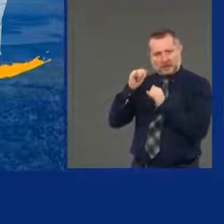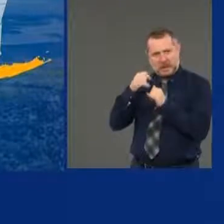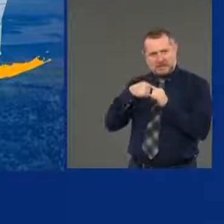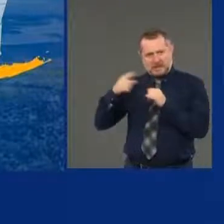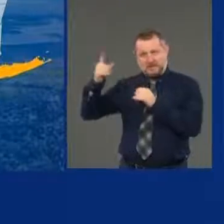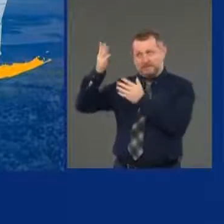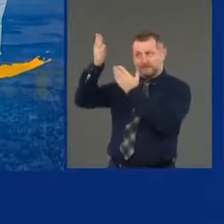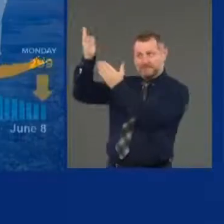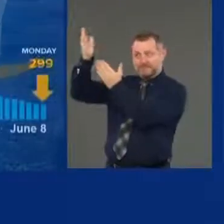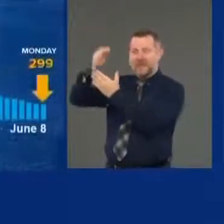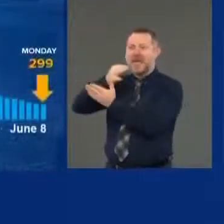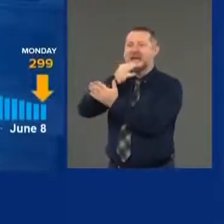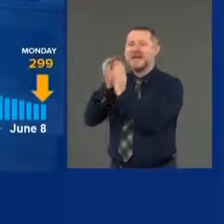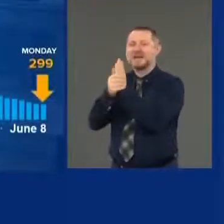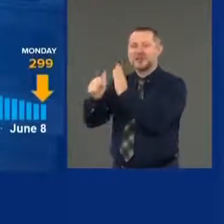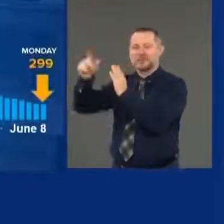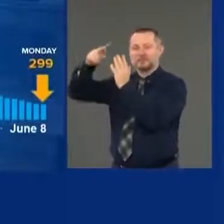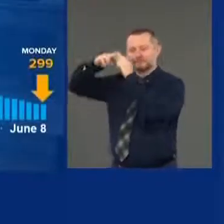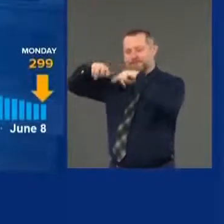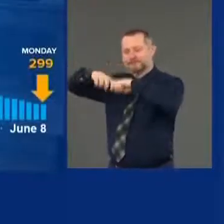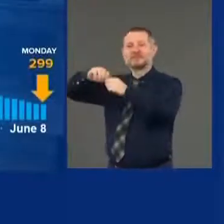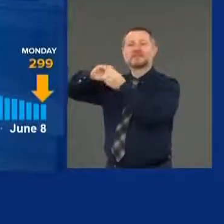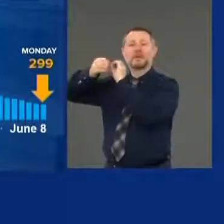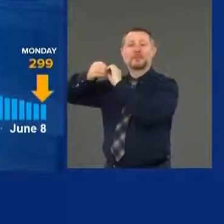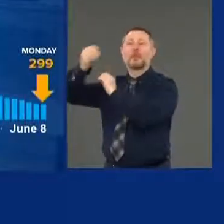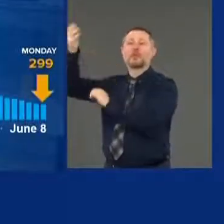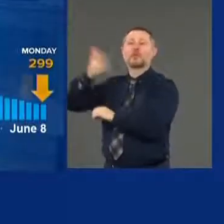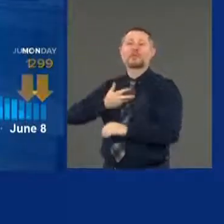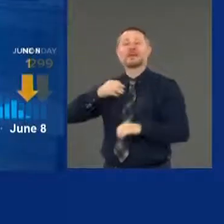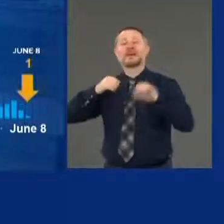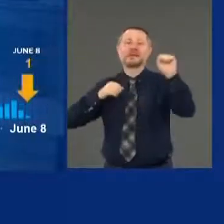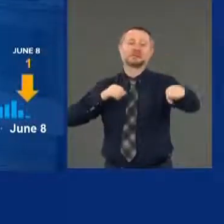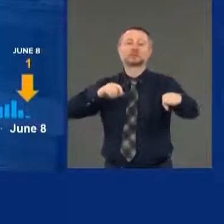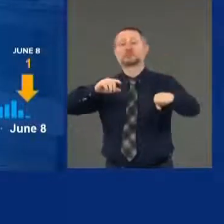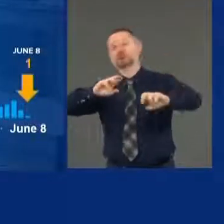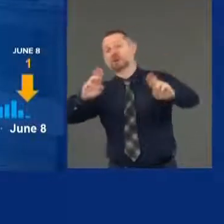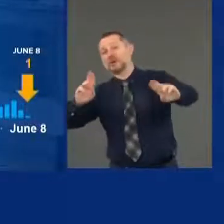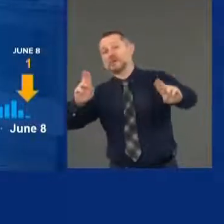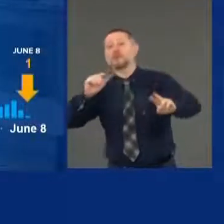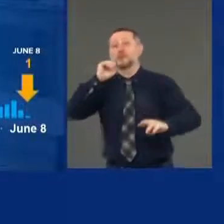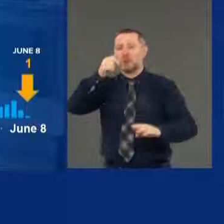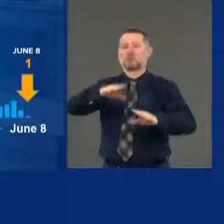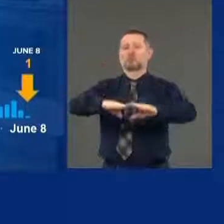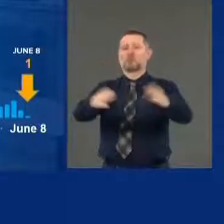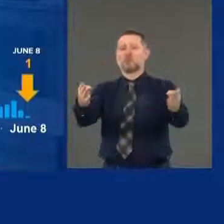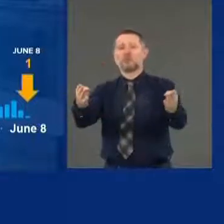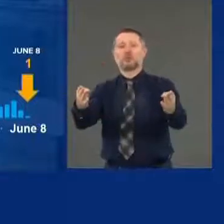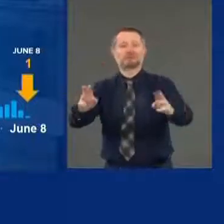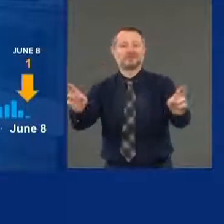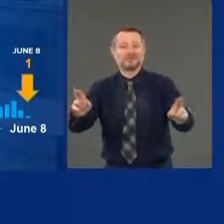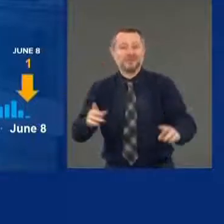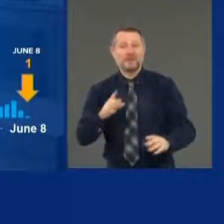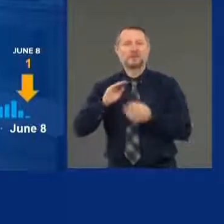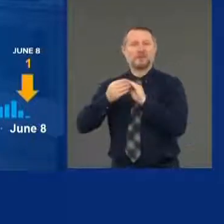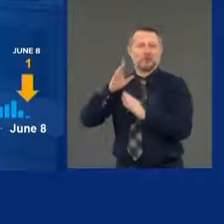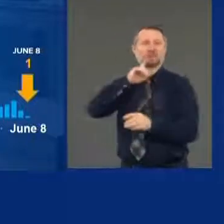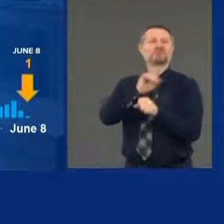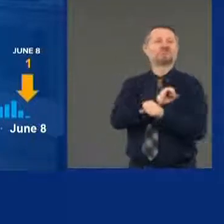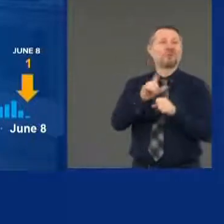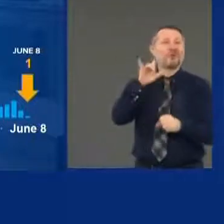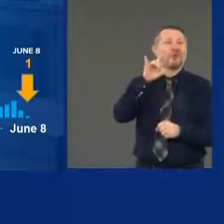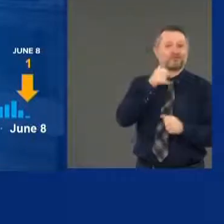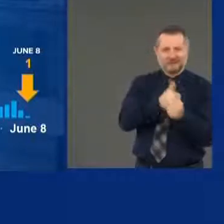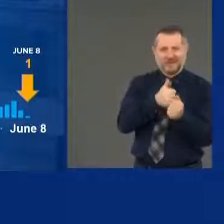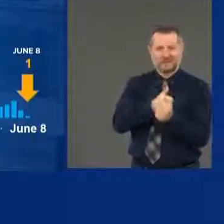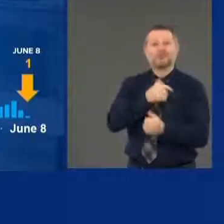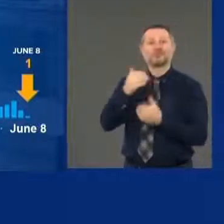signs are positive. So Long Island will open tomorrow. Their numbers are also down. They've made great progress. Across one death,